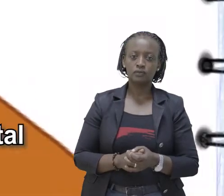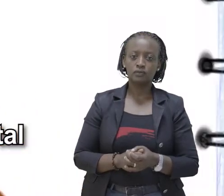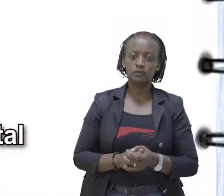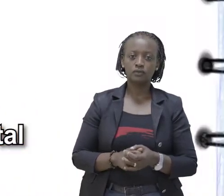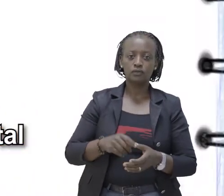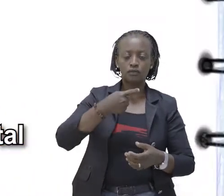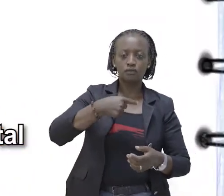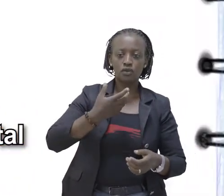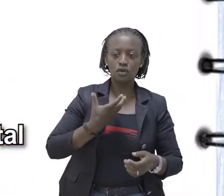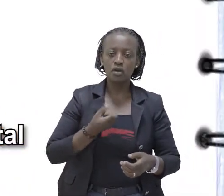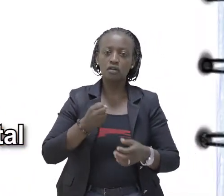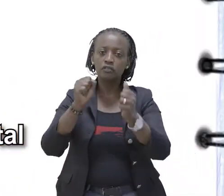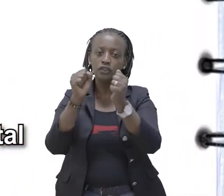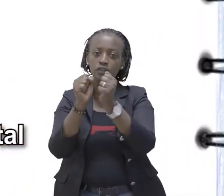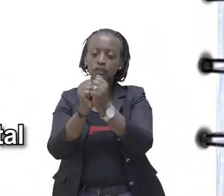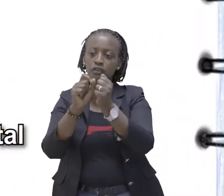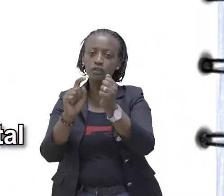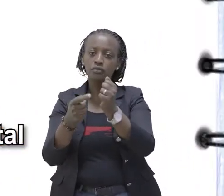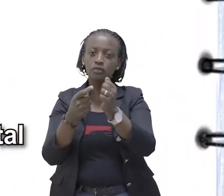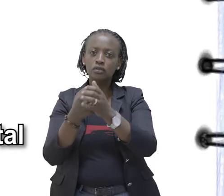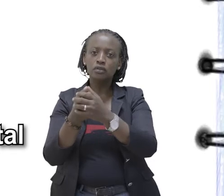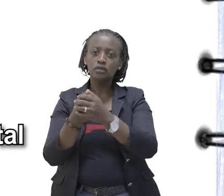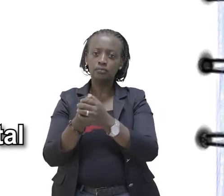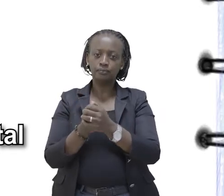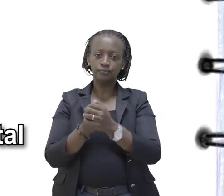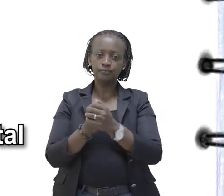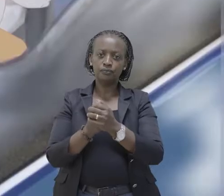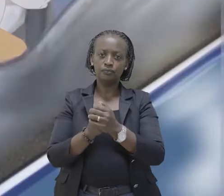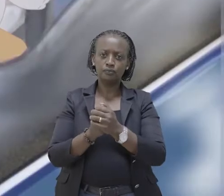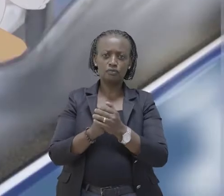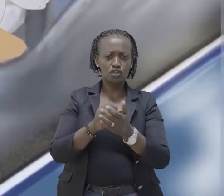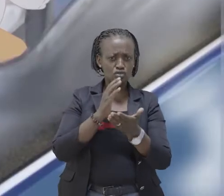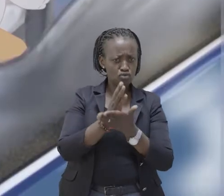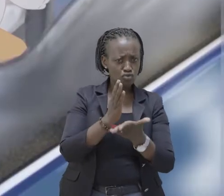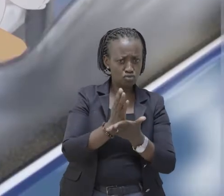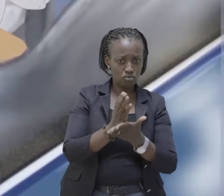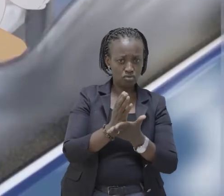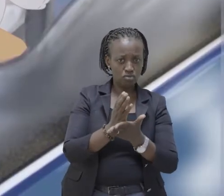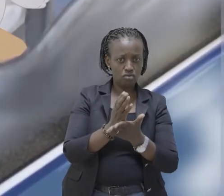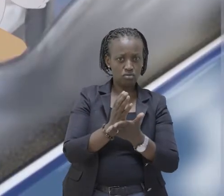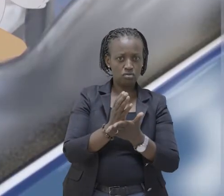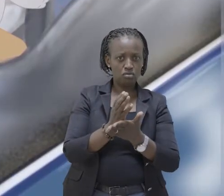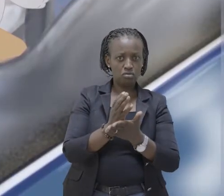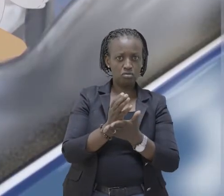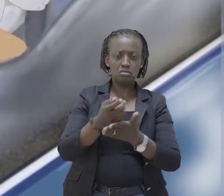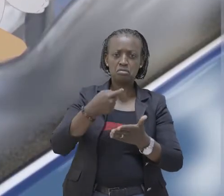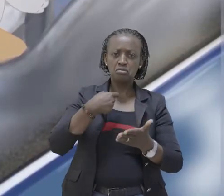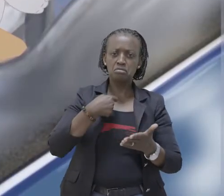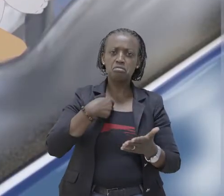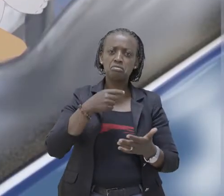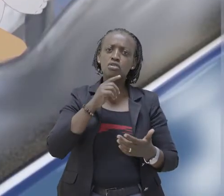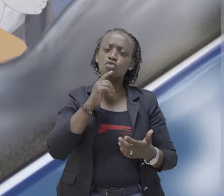We have 10,000 tomatoes in total Are you sure? Yes,